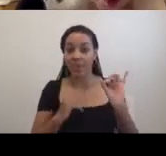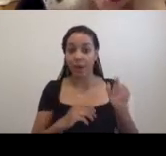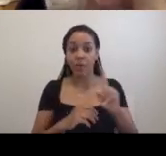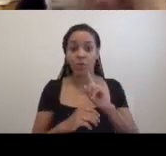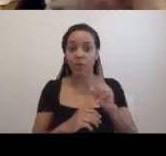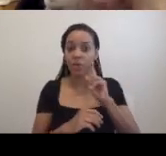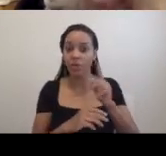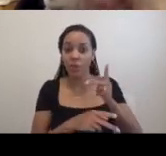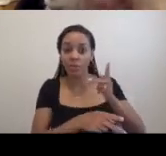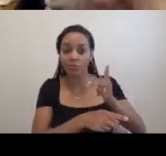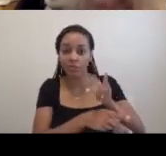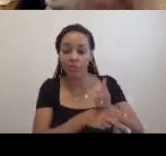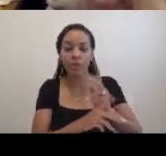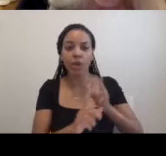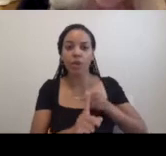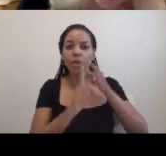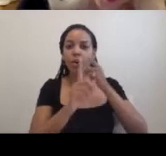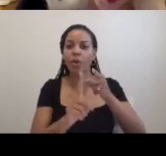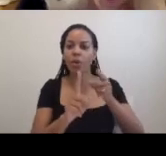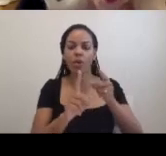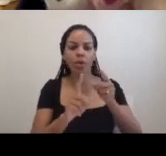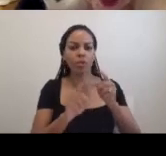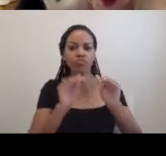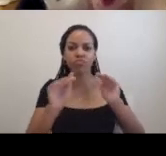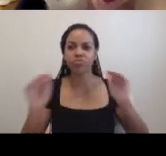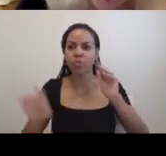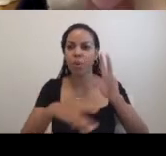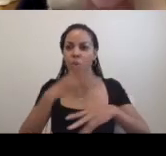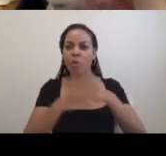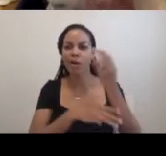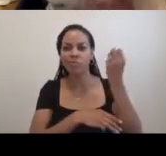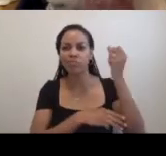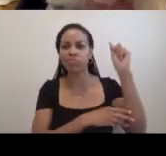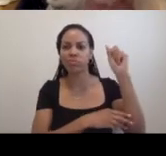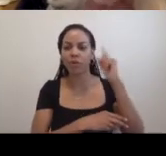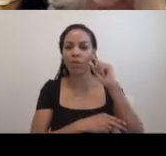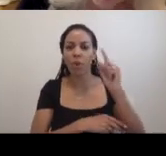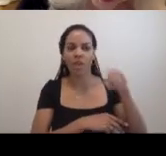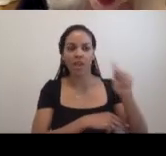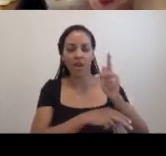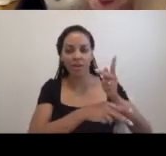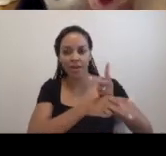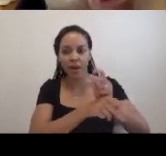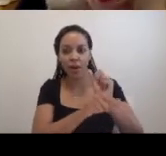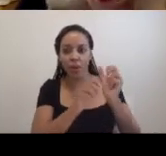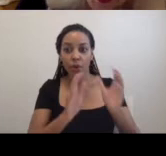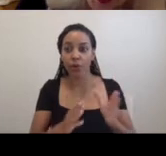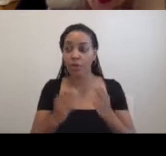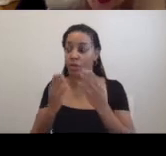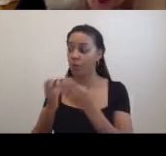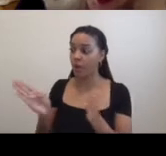call for a world revolution for care workers, public and private